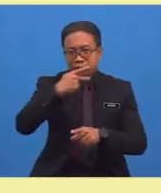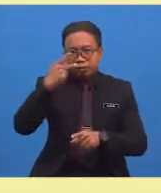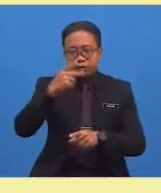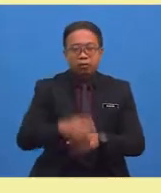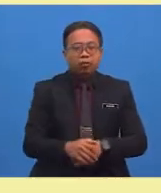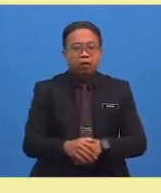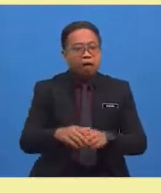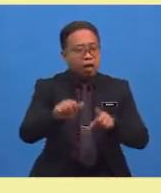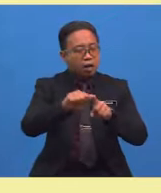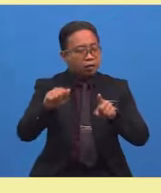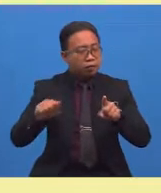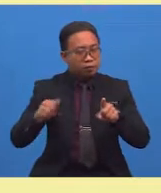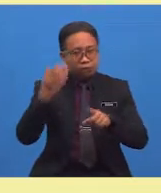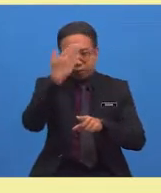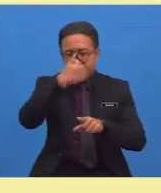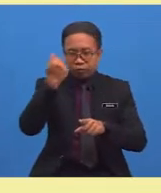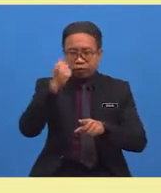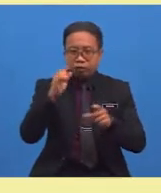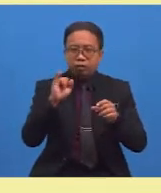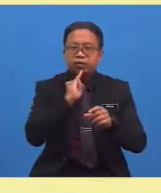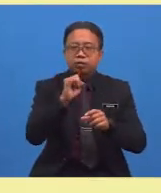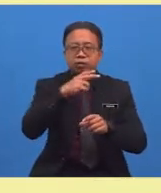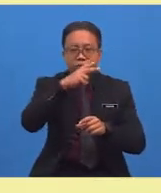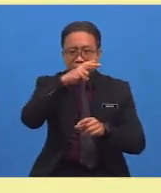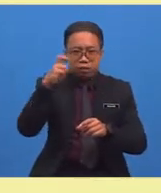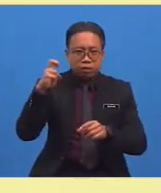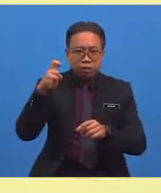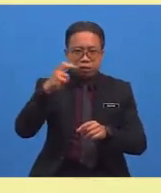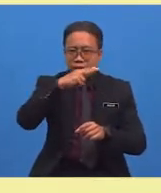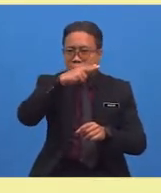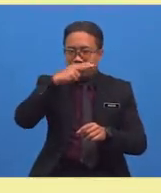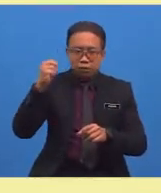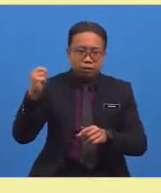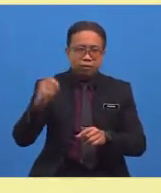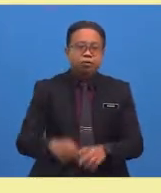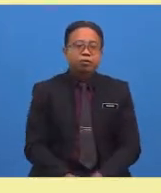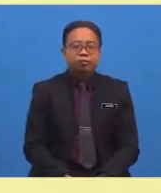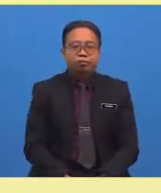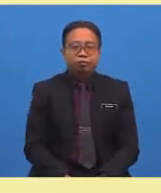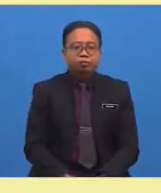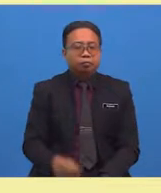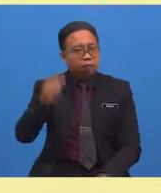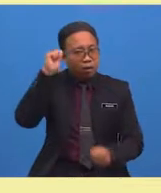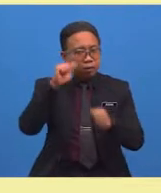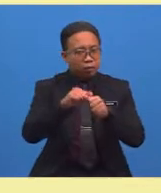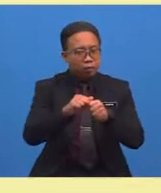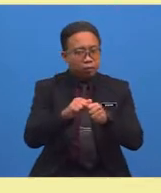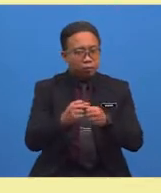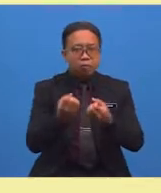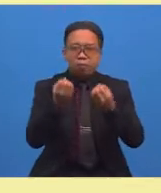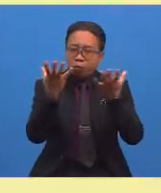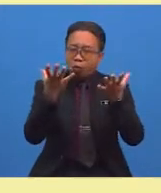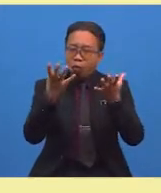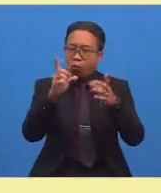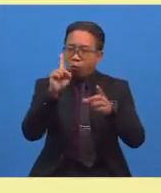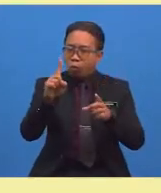antonym for beautiful is ugly and hideous. Remember, we can have more than one